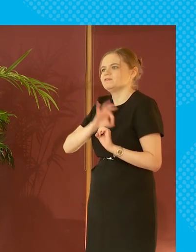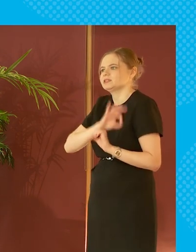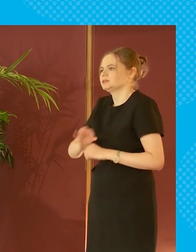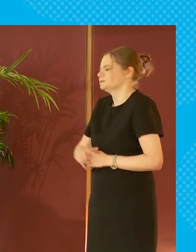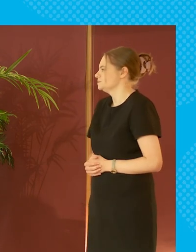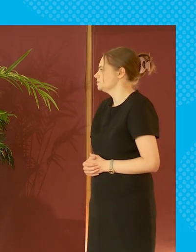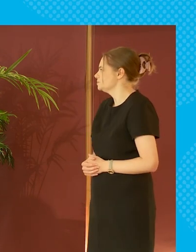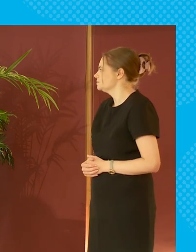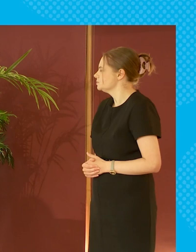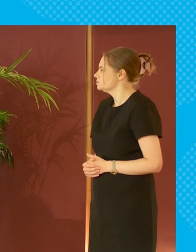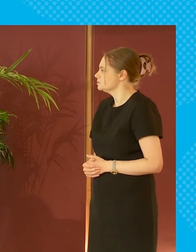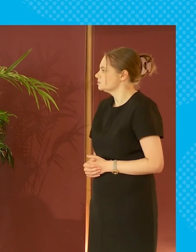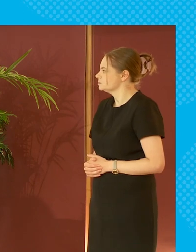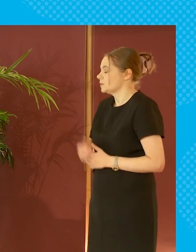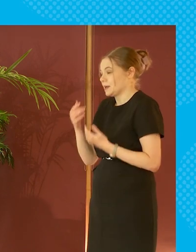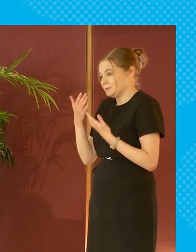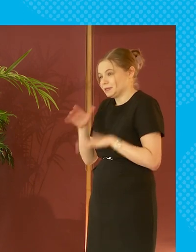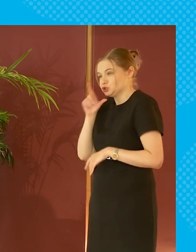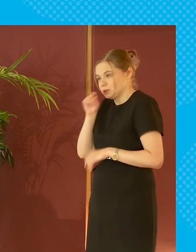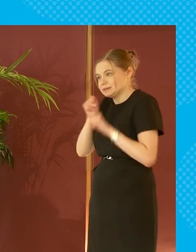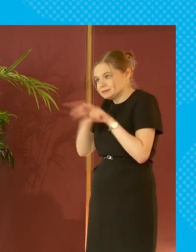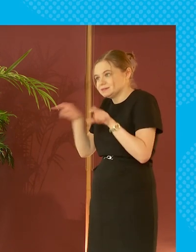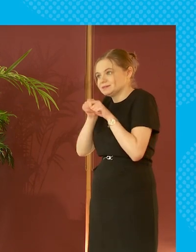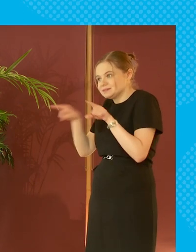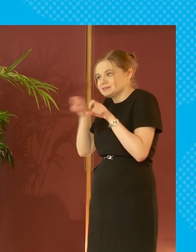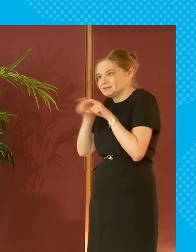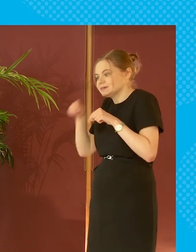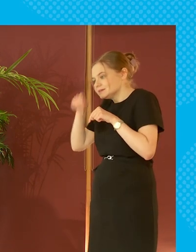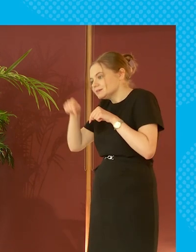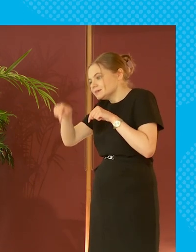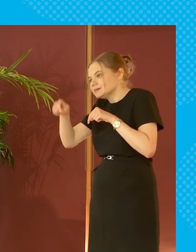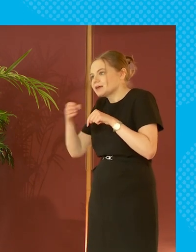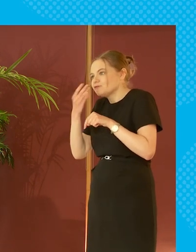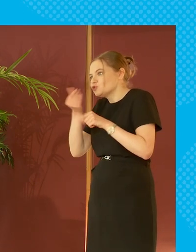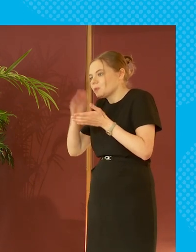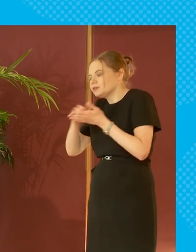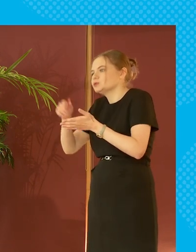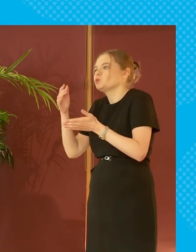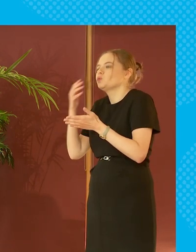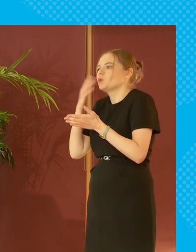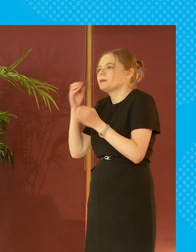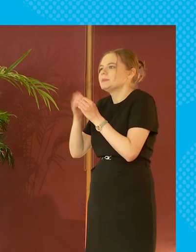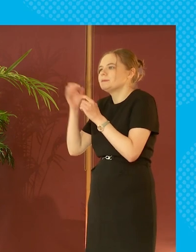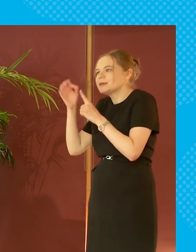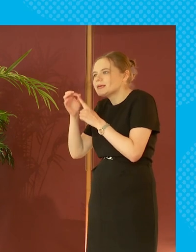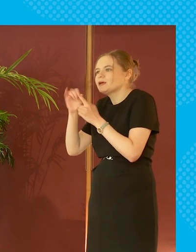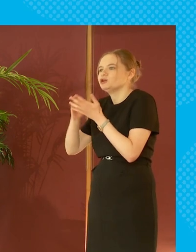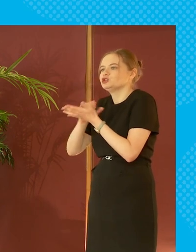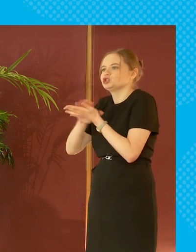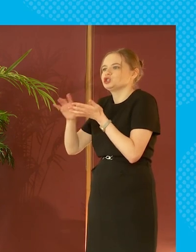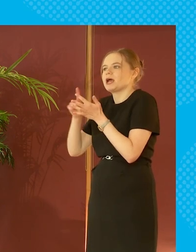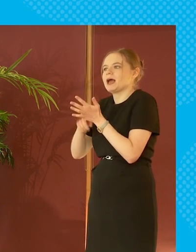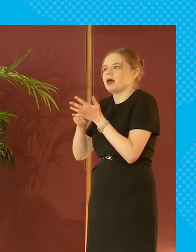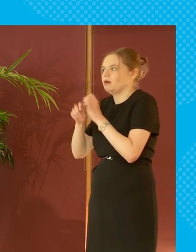yeah i mean like i do think i keep i keep tweeting about this every few months every time the results for shell and bp come out like